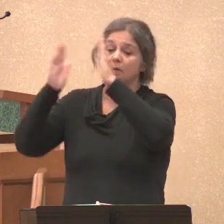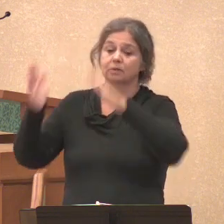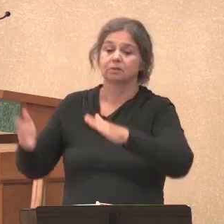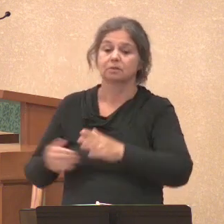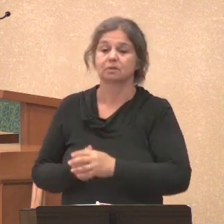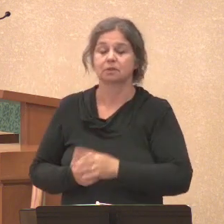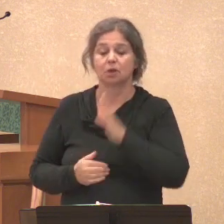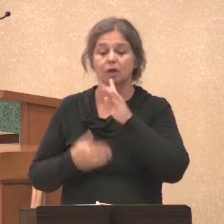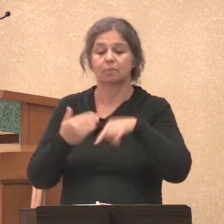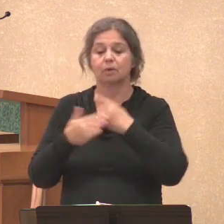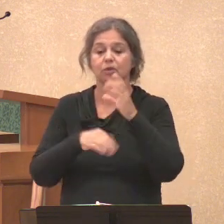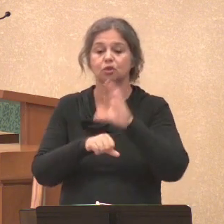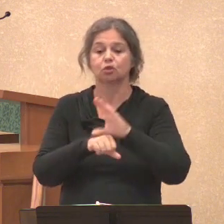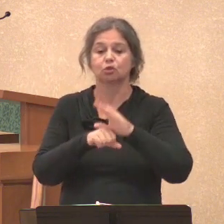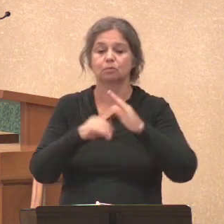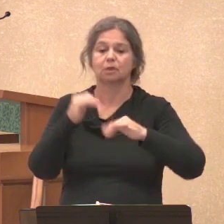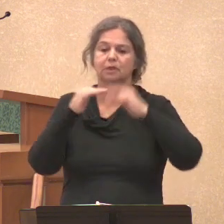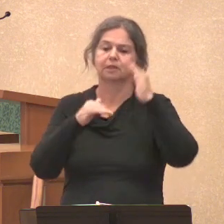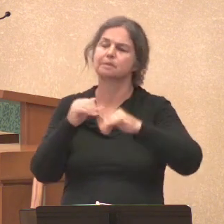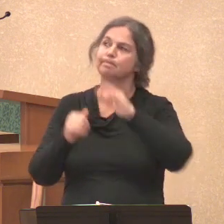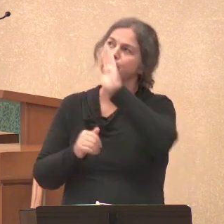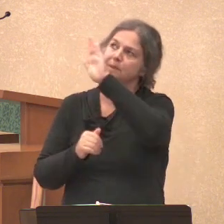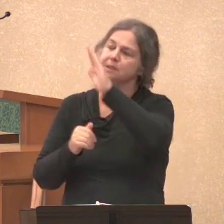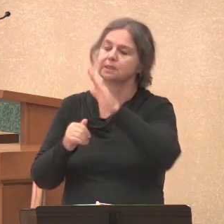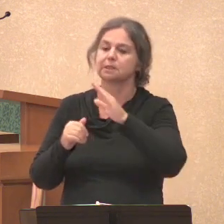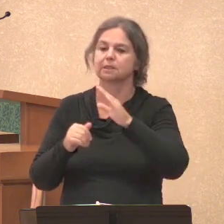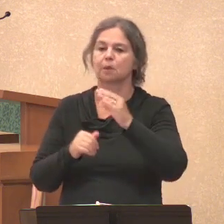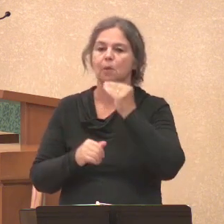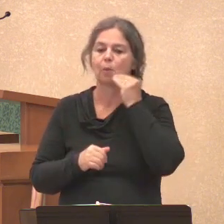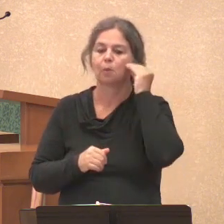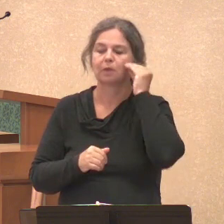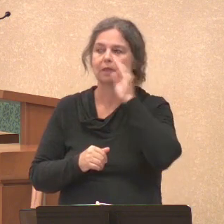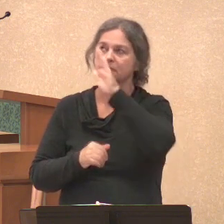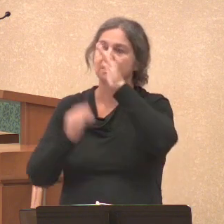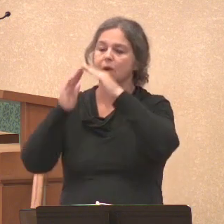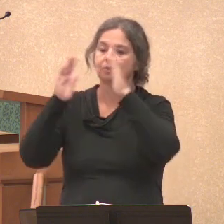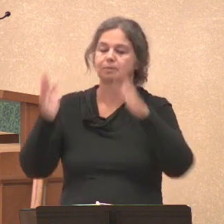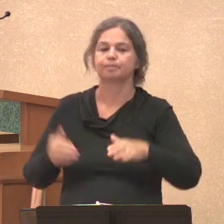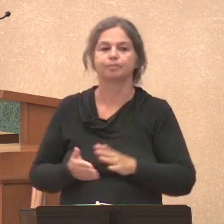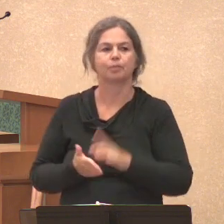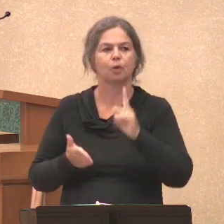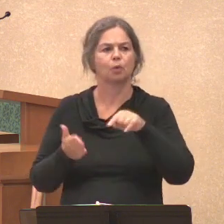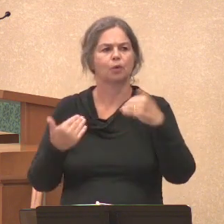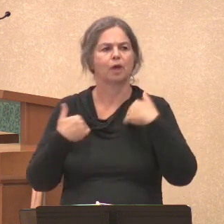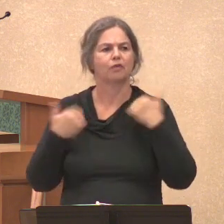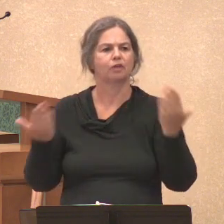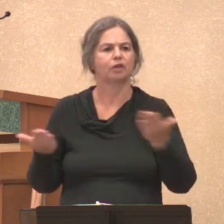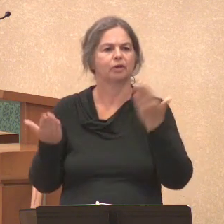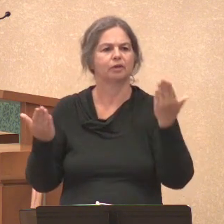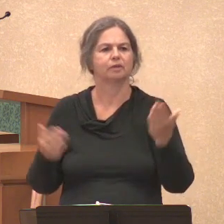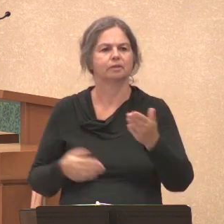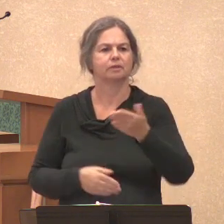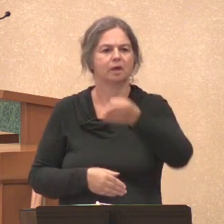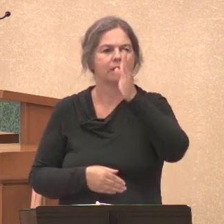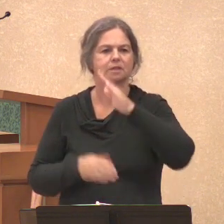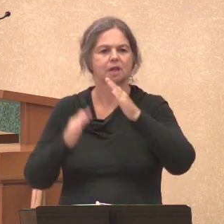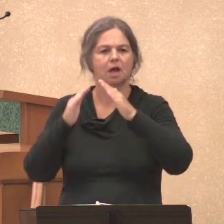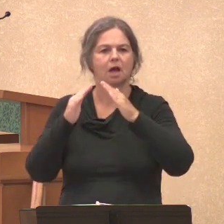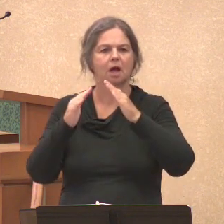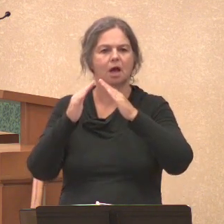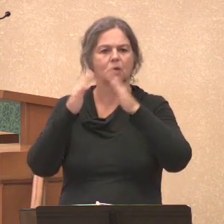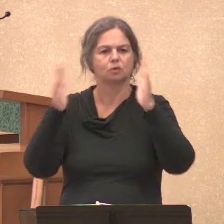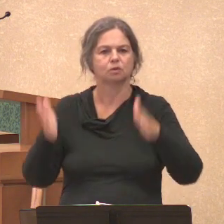God's house sometimes, don't we? What are some things we have here in God's house that we love? Any